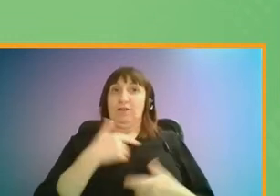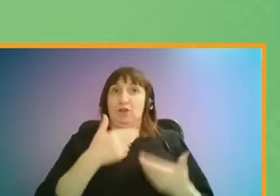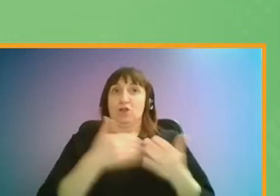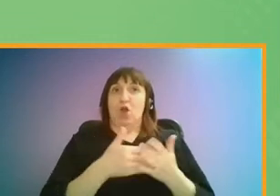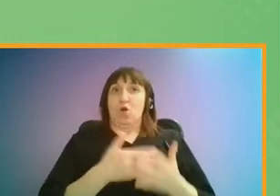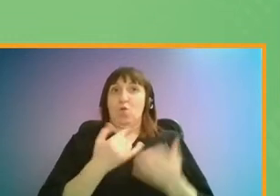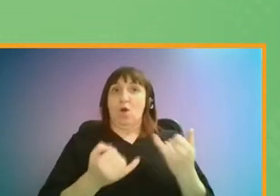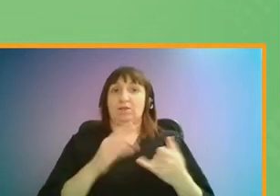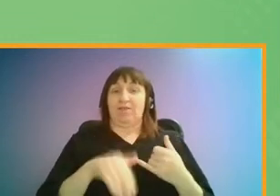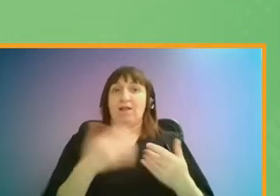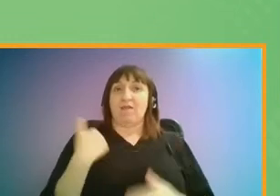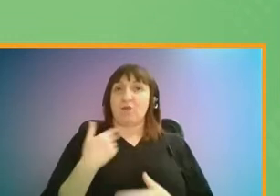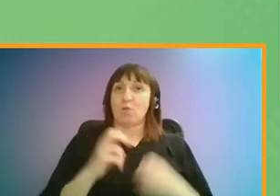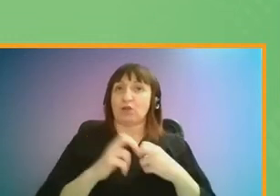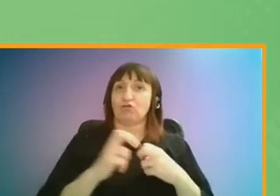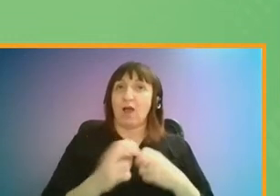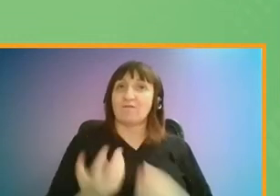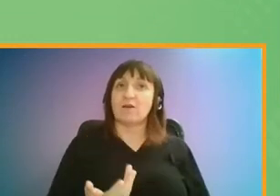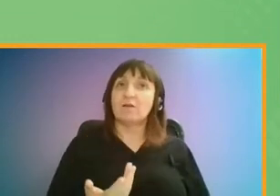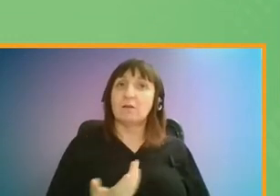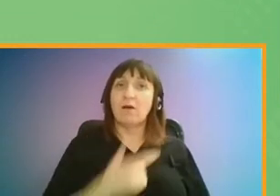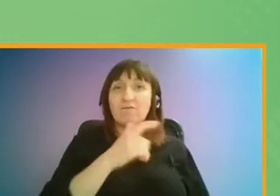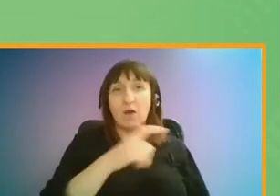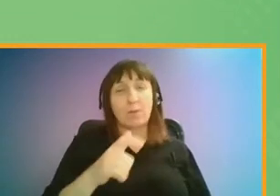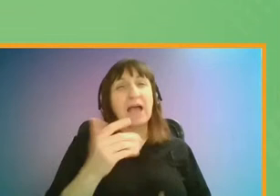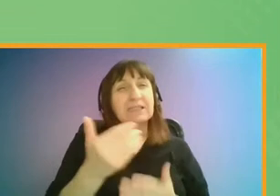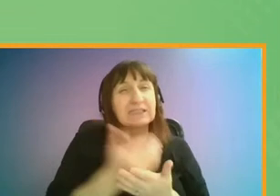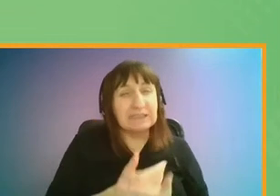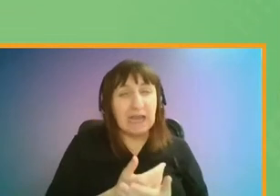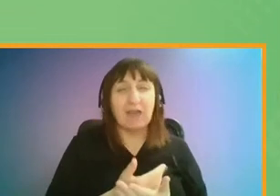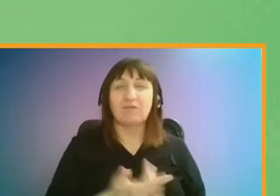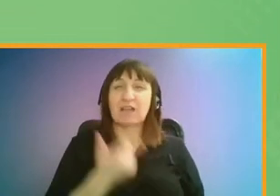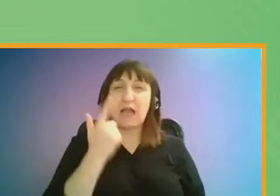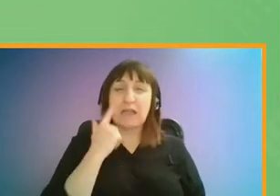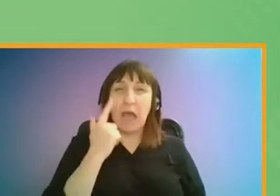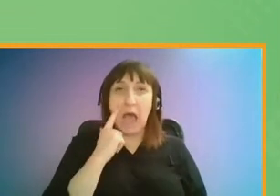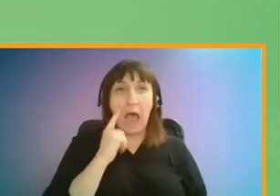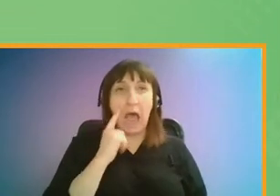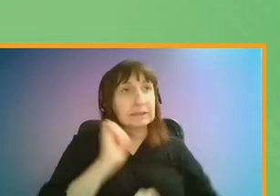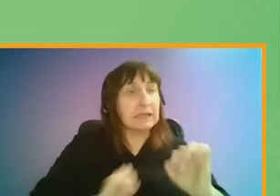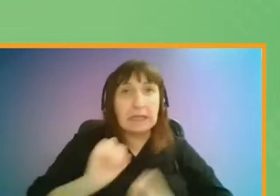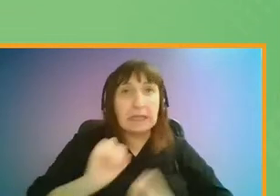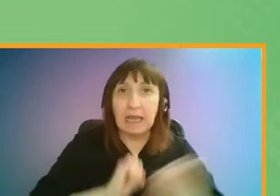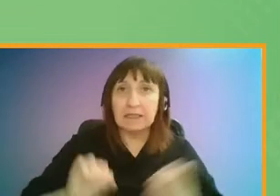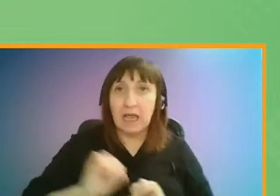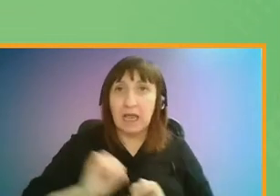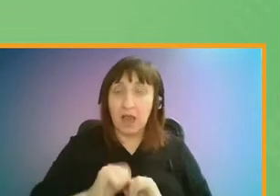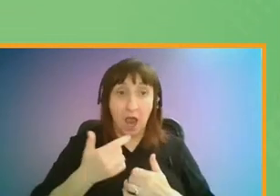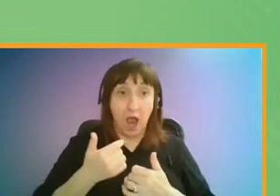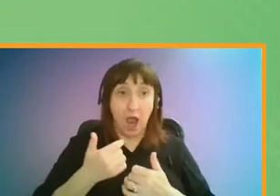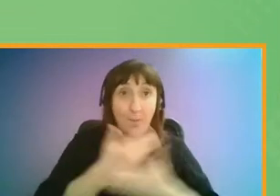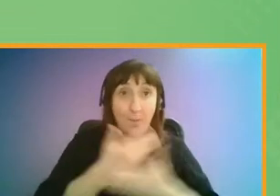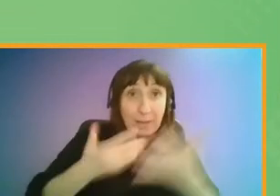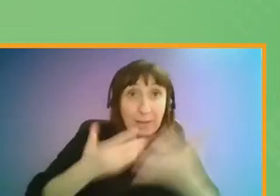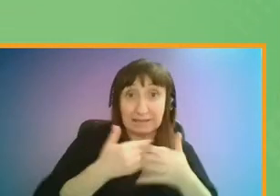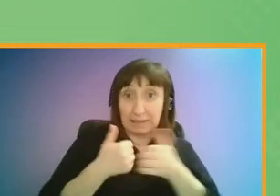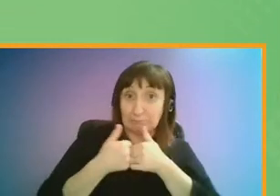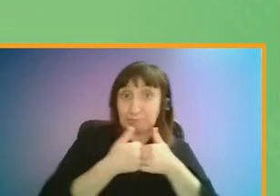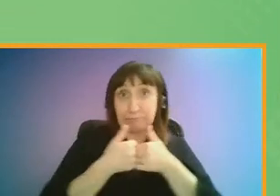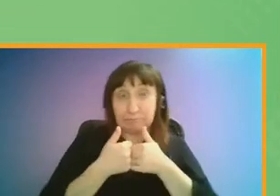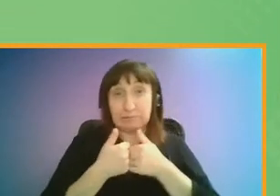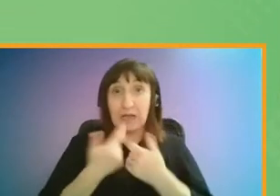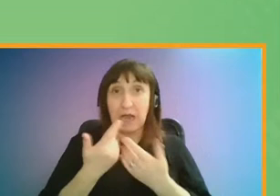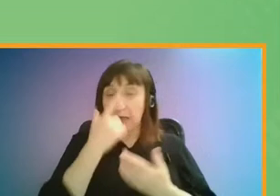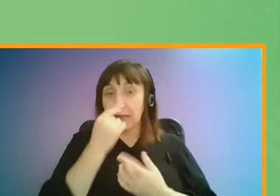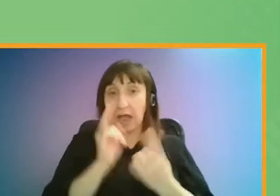For transport users, reassurance is about safety and hygiene measures, how busy train and tube services are, and the ability to socially